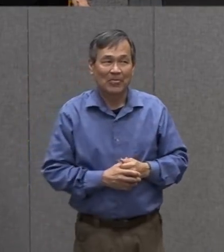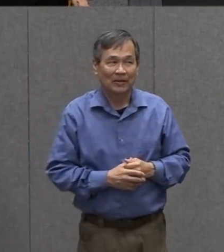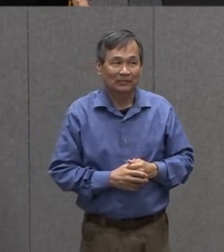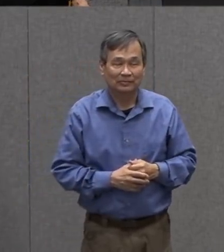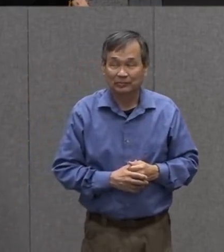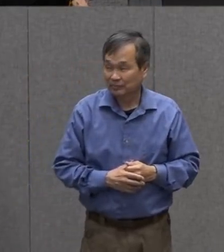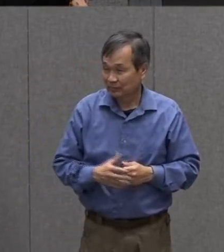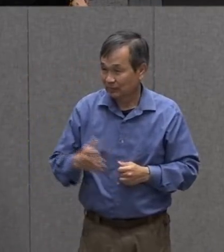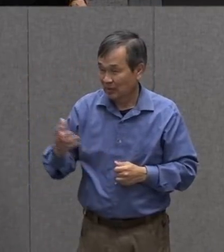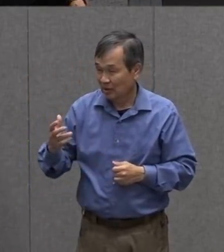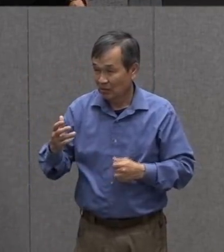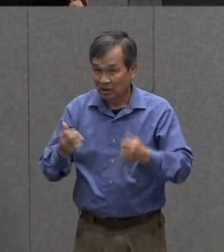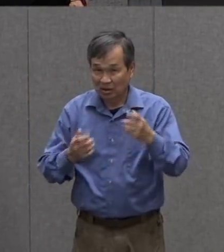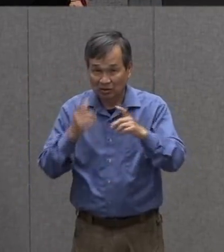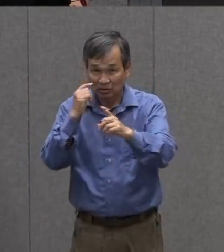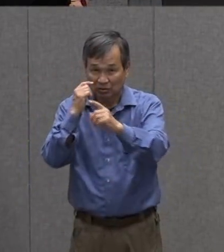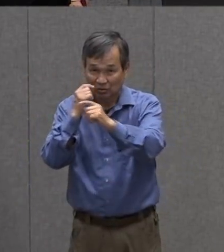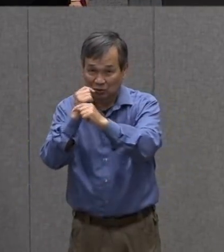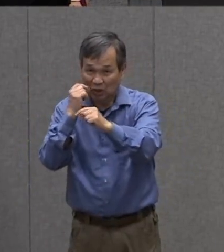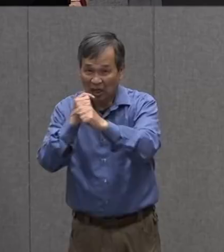a truck going by